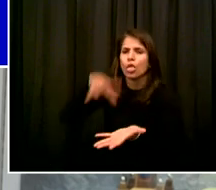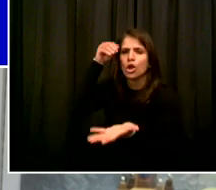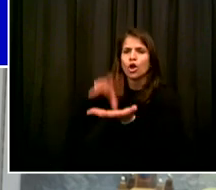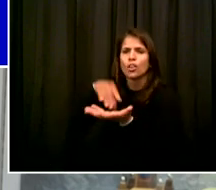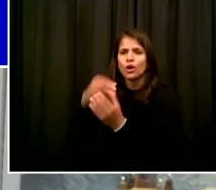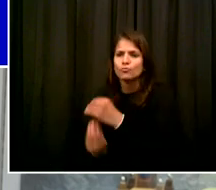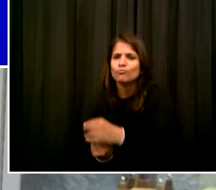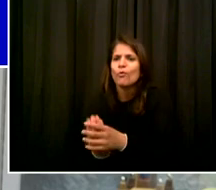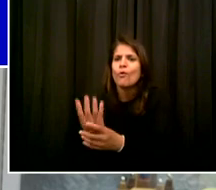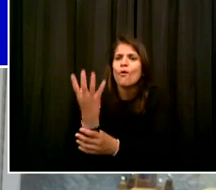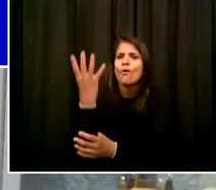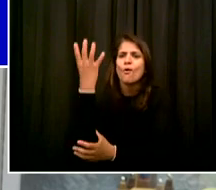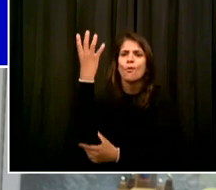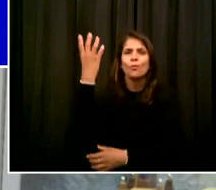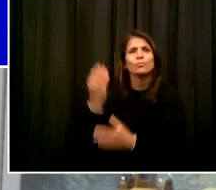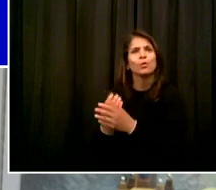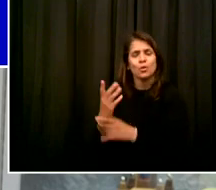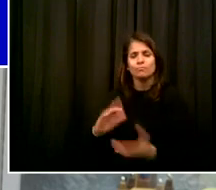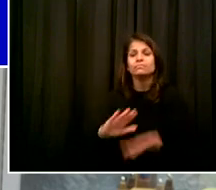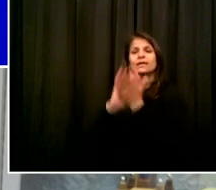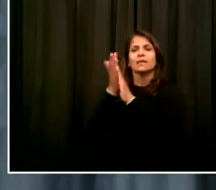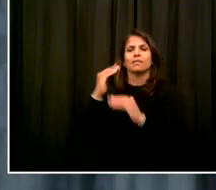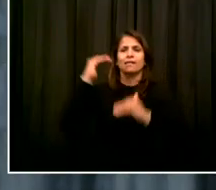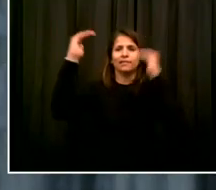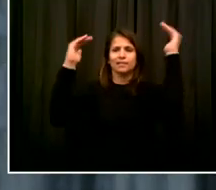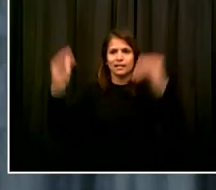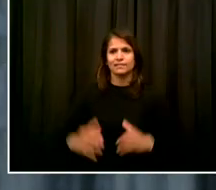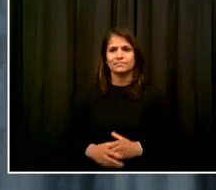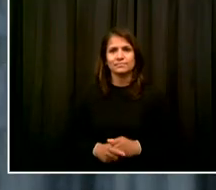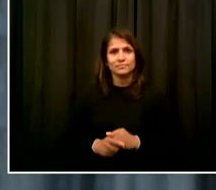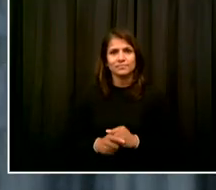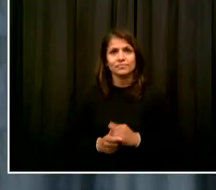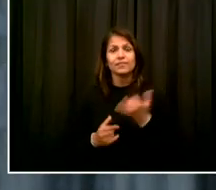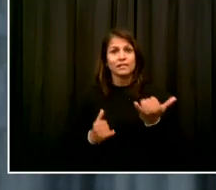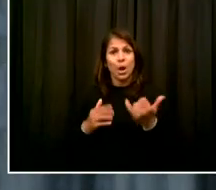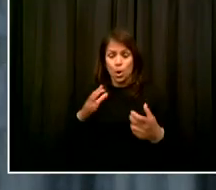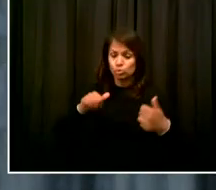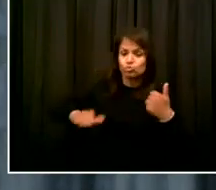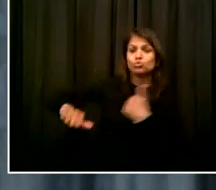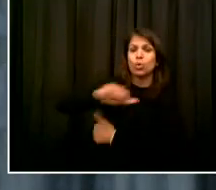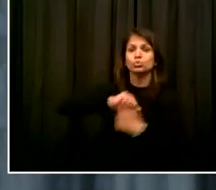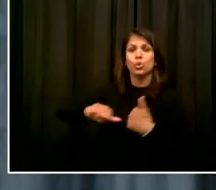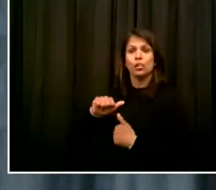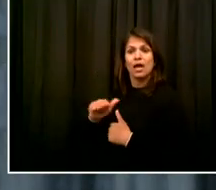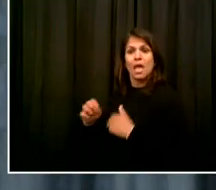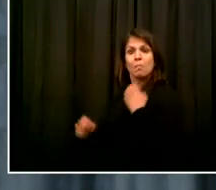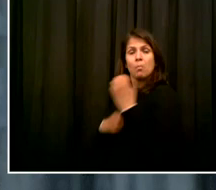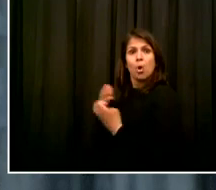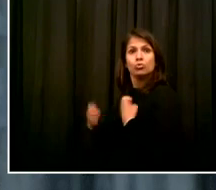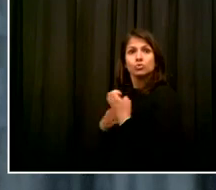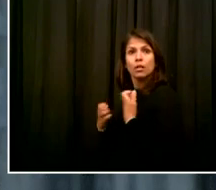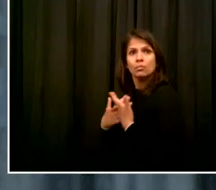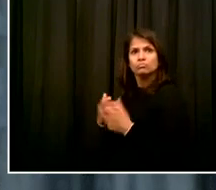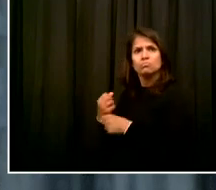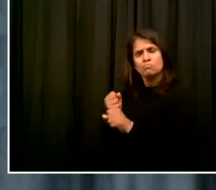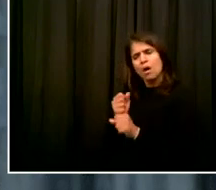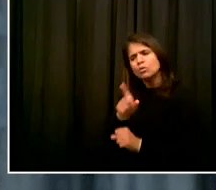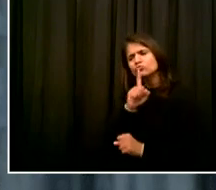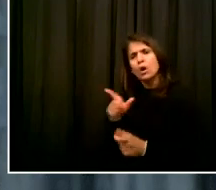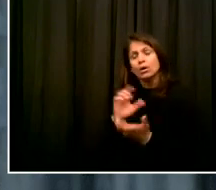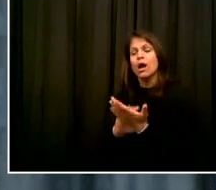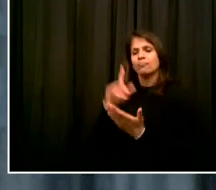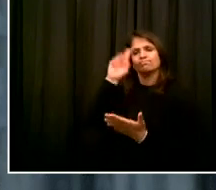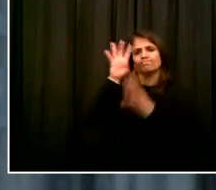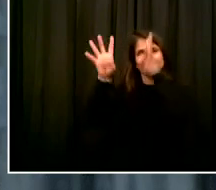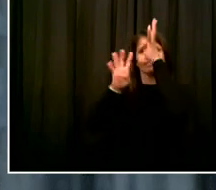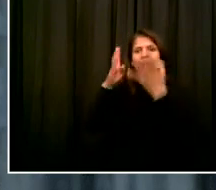learning means creating a curriculum where learning those skills is just as important as learning how to read or learning how to do